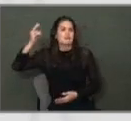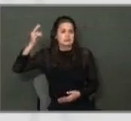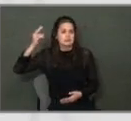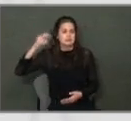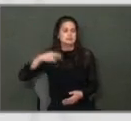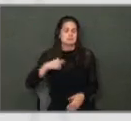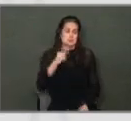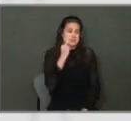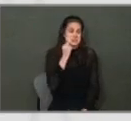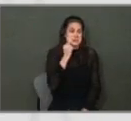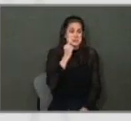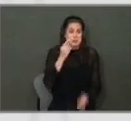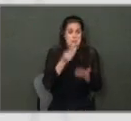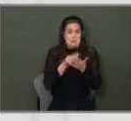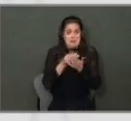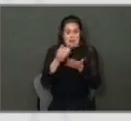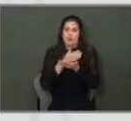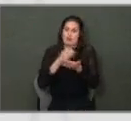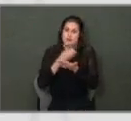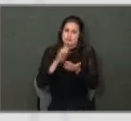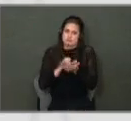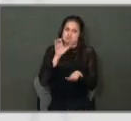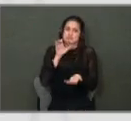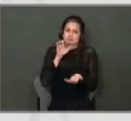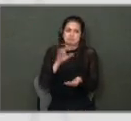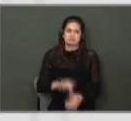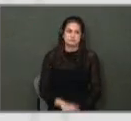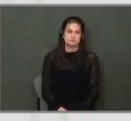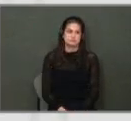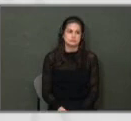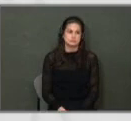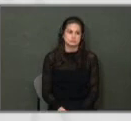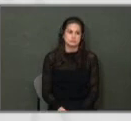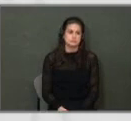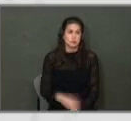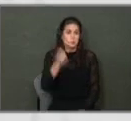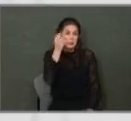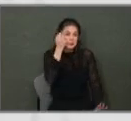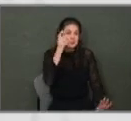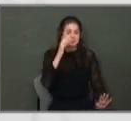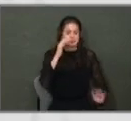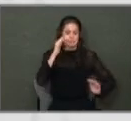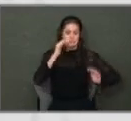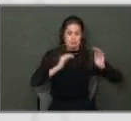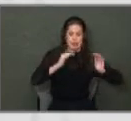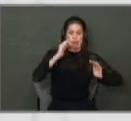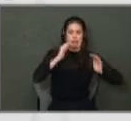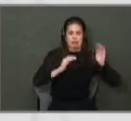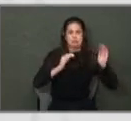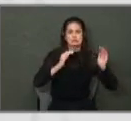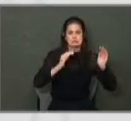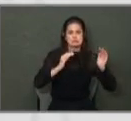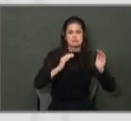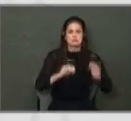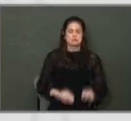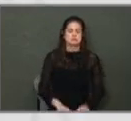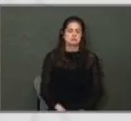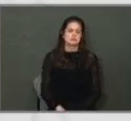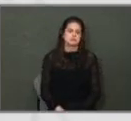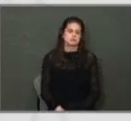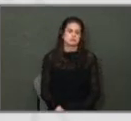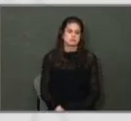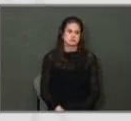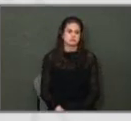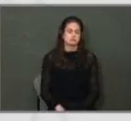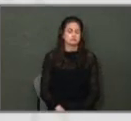the city made was the highest it ever received. So understanding that there's a balance that needs to be struck here